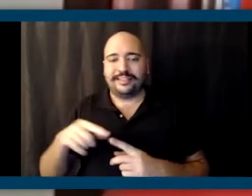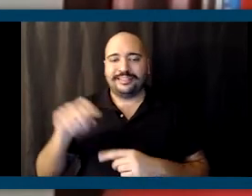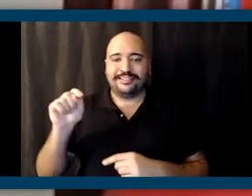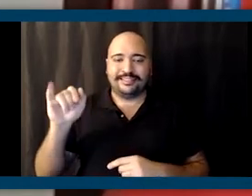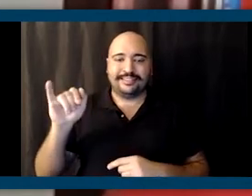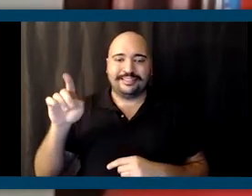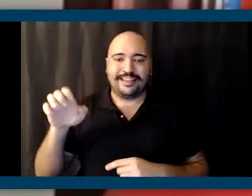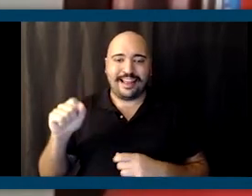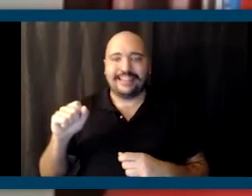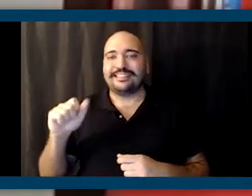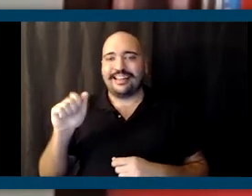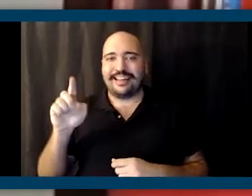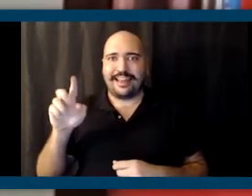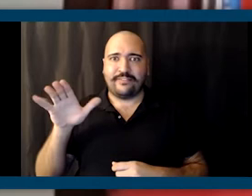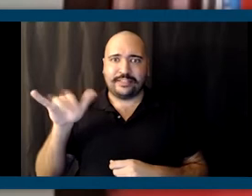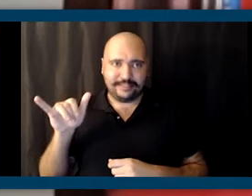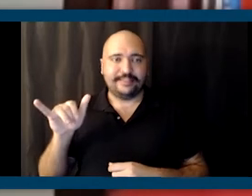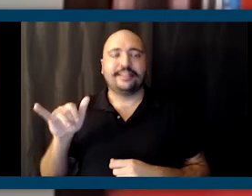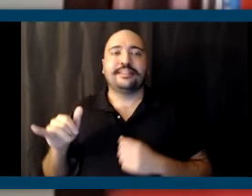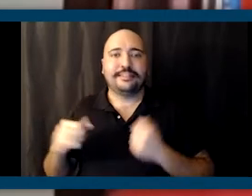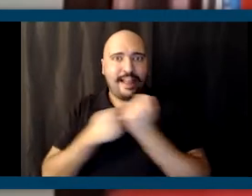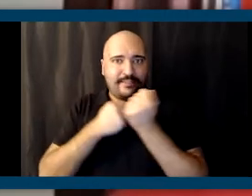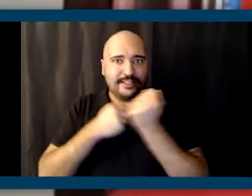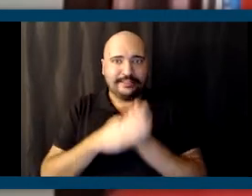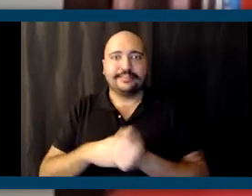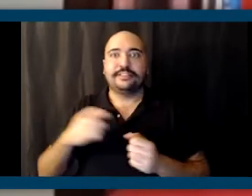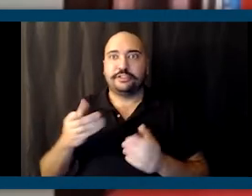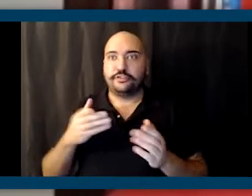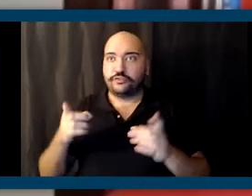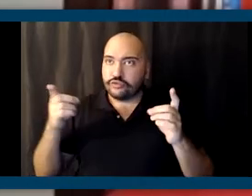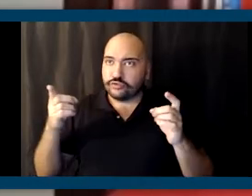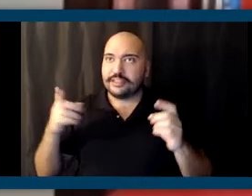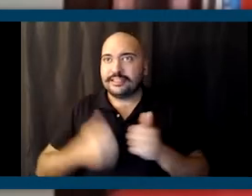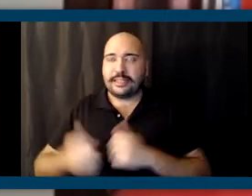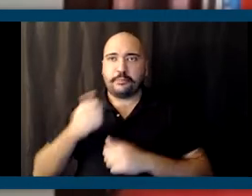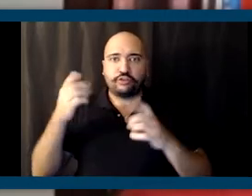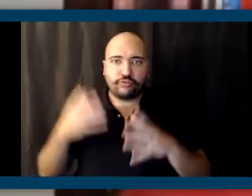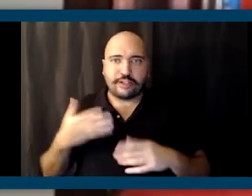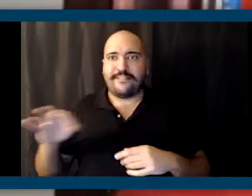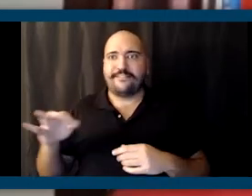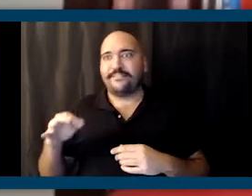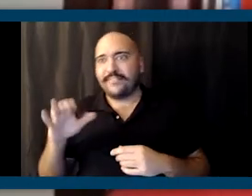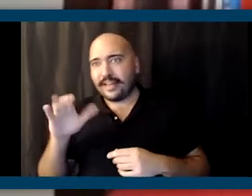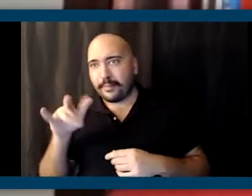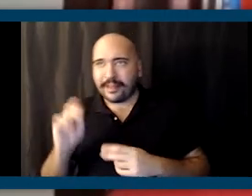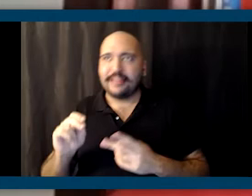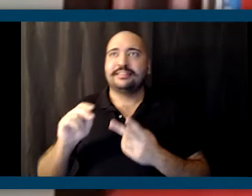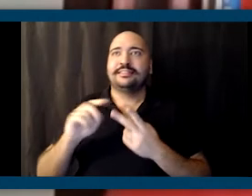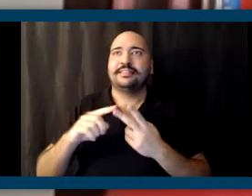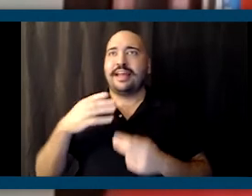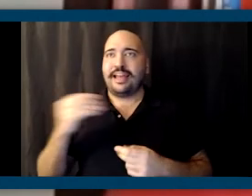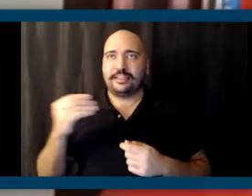He served as deputy director of campaigns and senior program officer at the Liberty Hill Foundation.